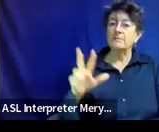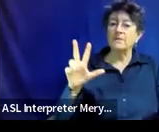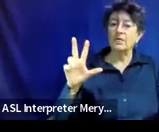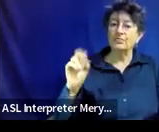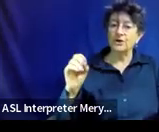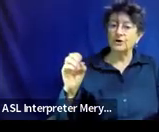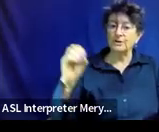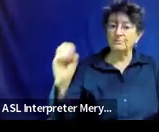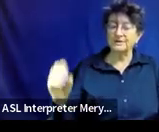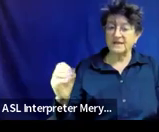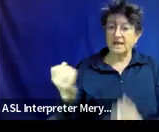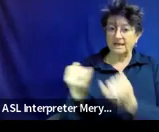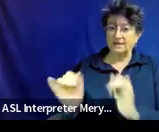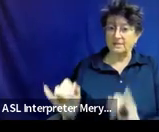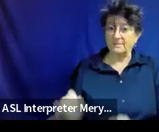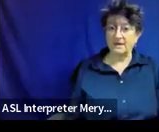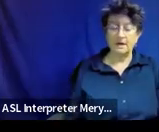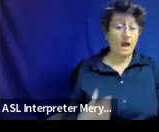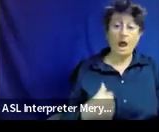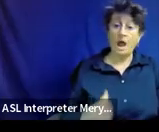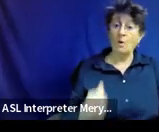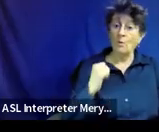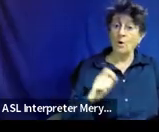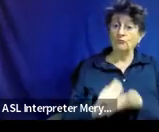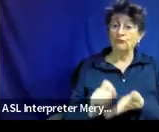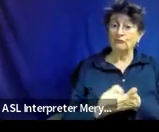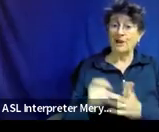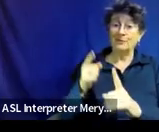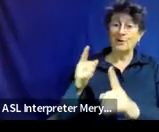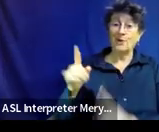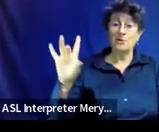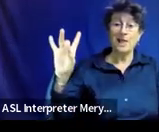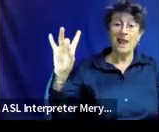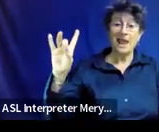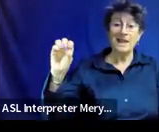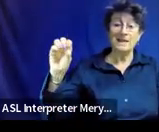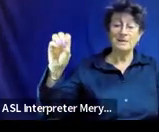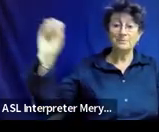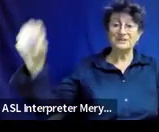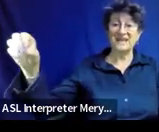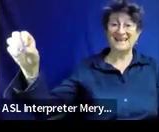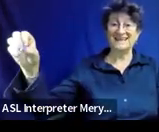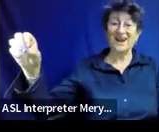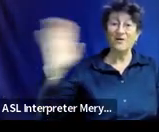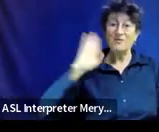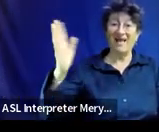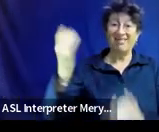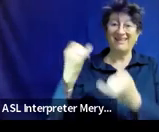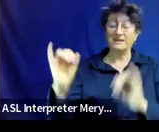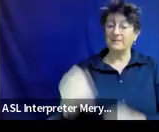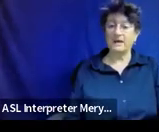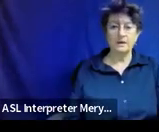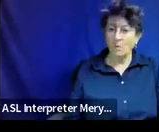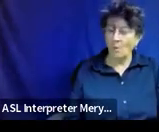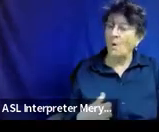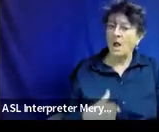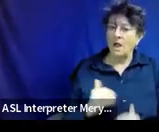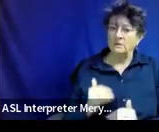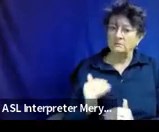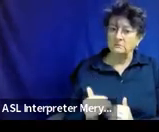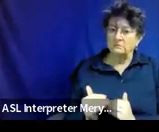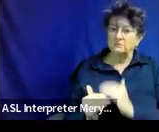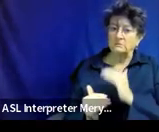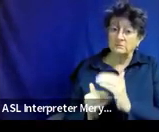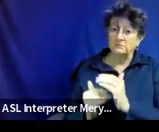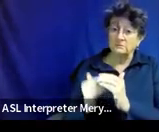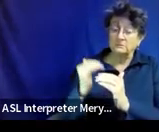years. I'm not going to write the goal to 80% from 10% knowing my students. So as you're writing your goals, they need to